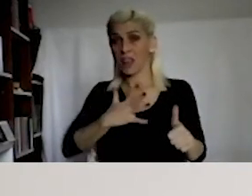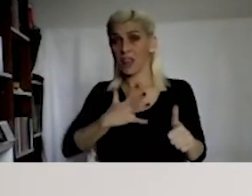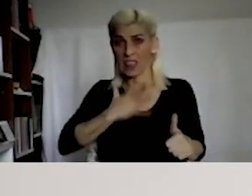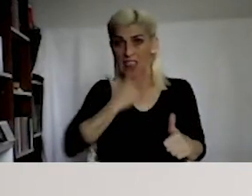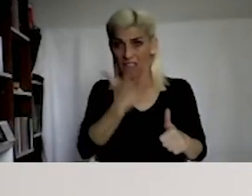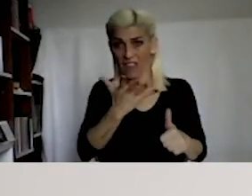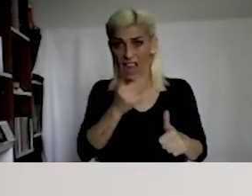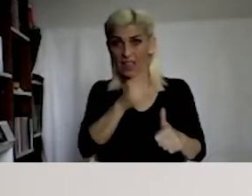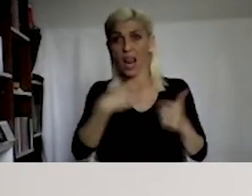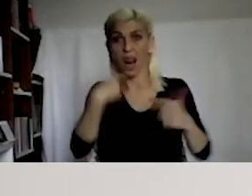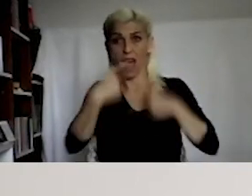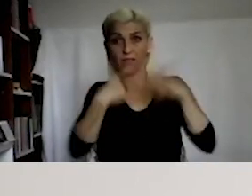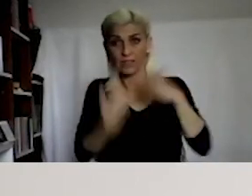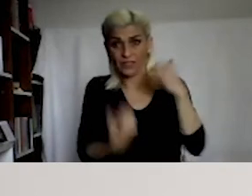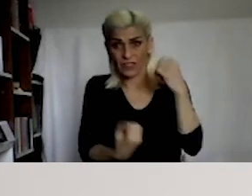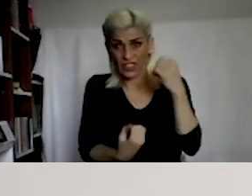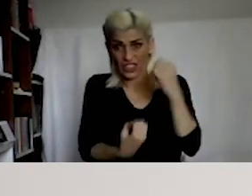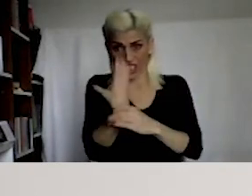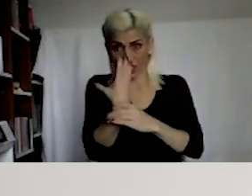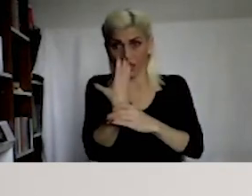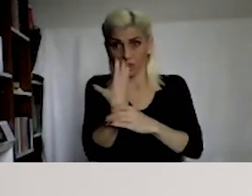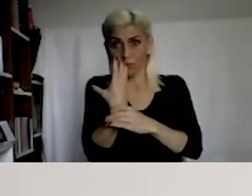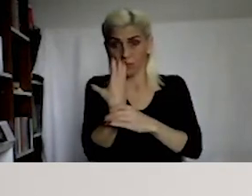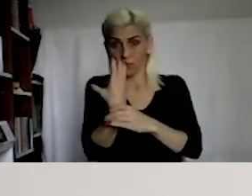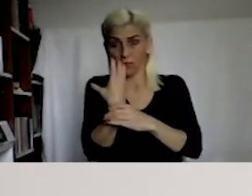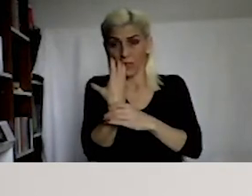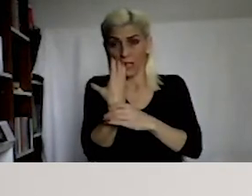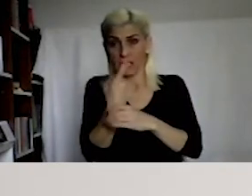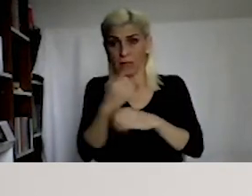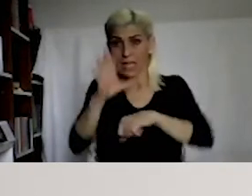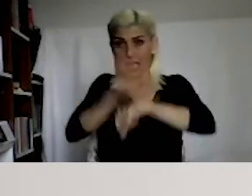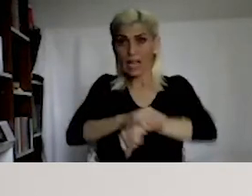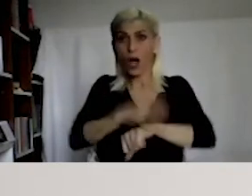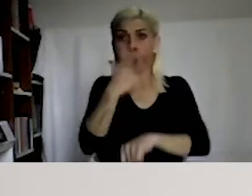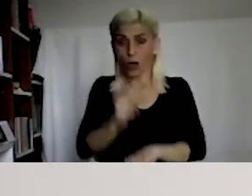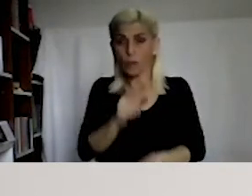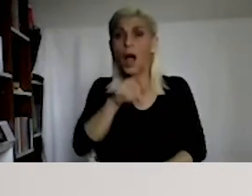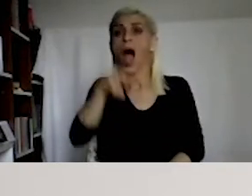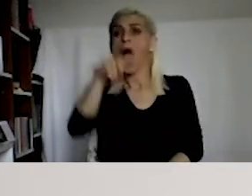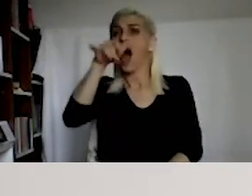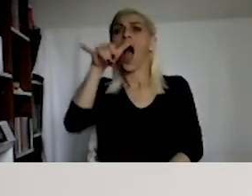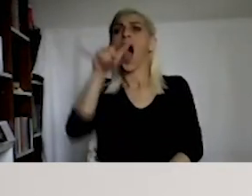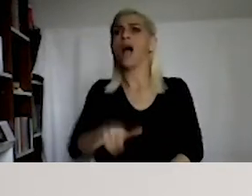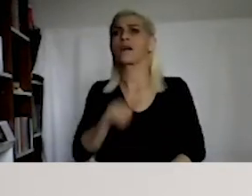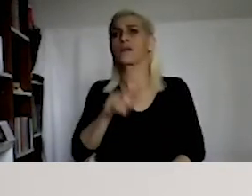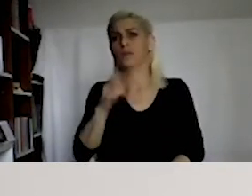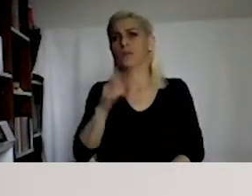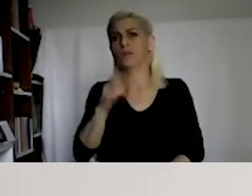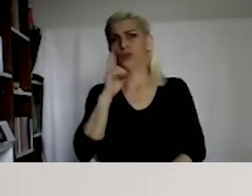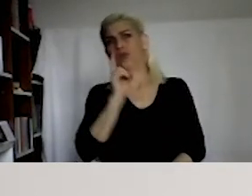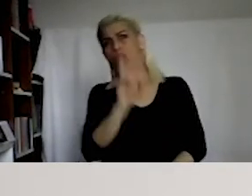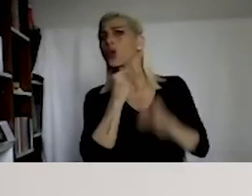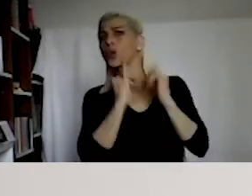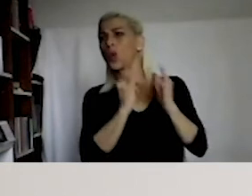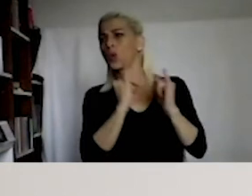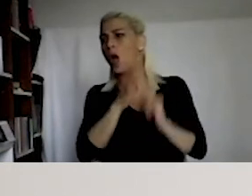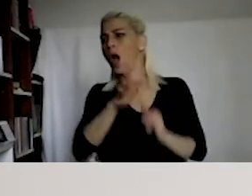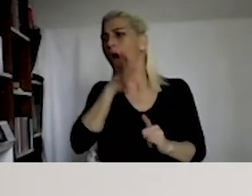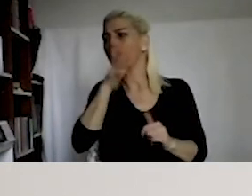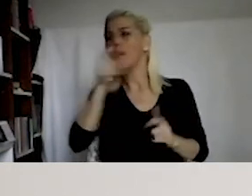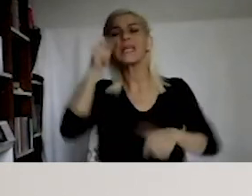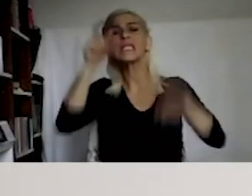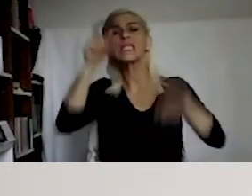speech, and when they identify it's hate speech, they consider that as a violation or abuse of right